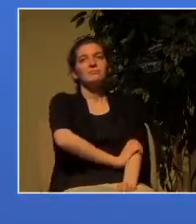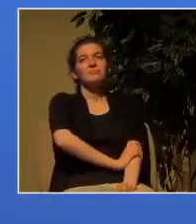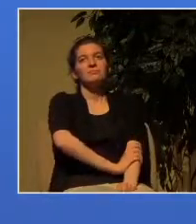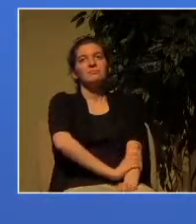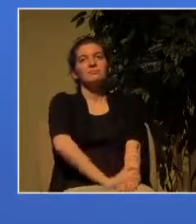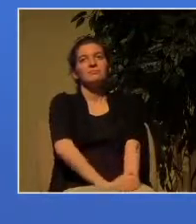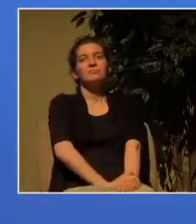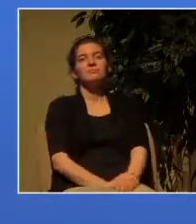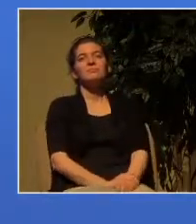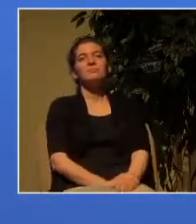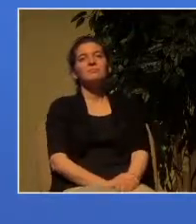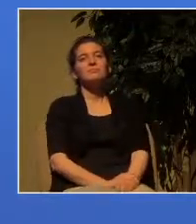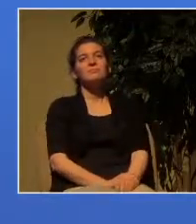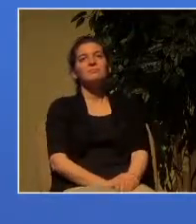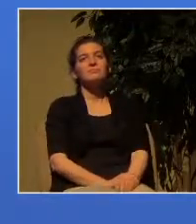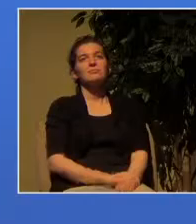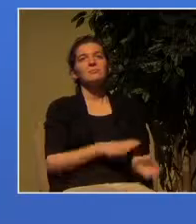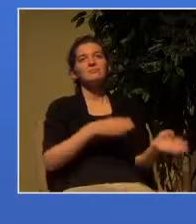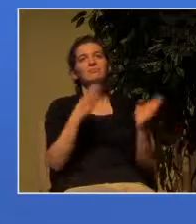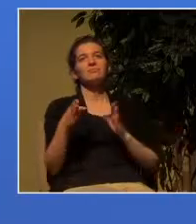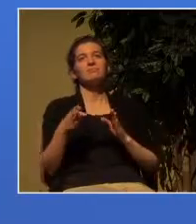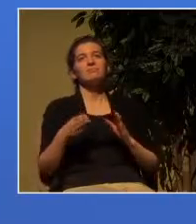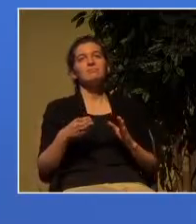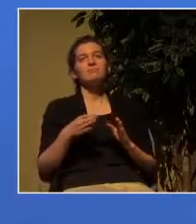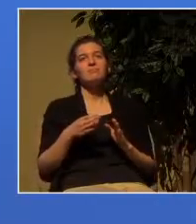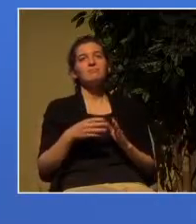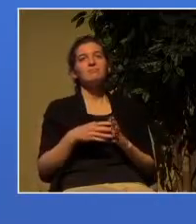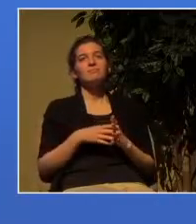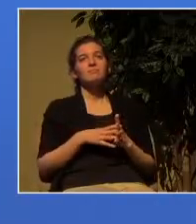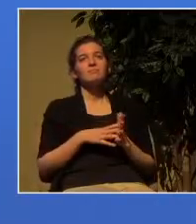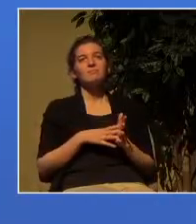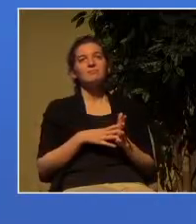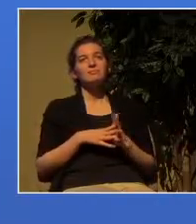let me just move that along to the next one